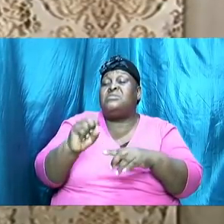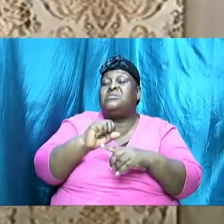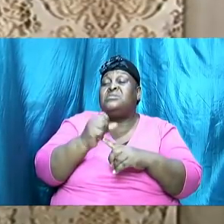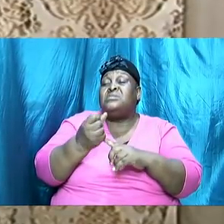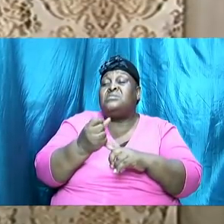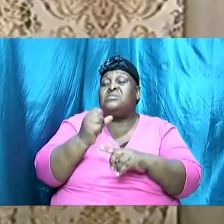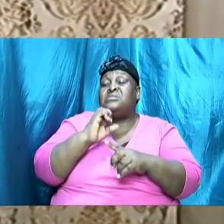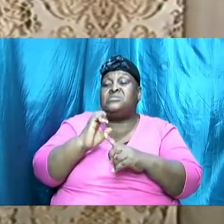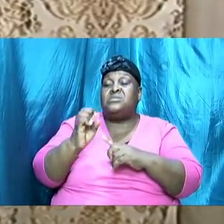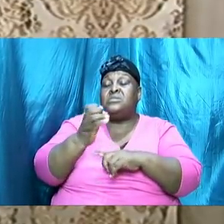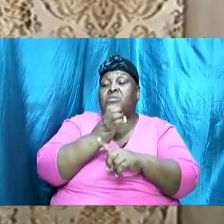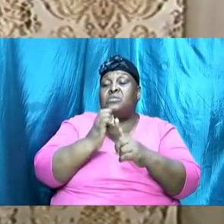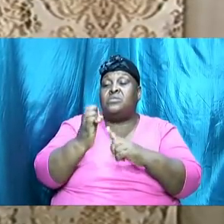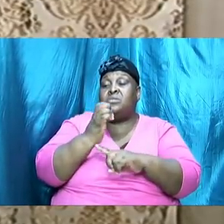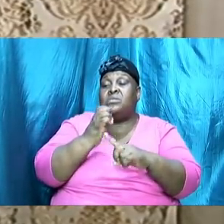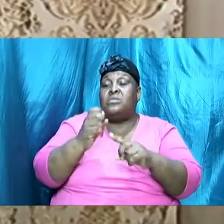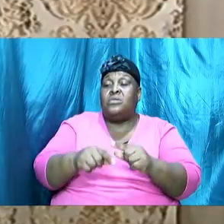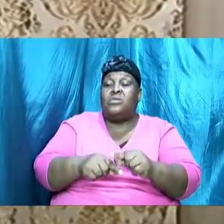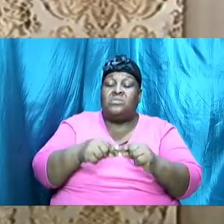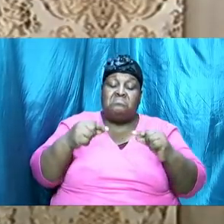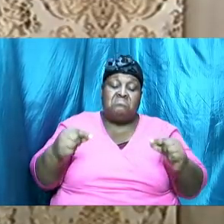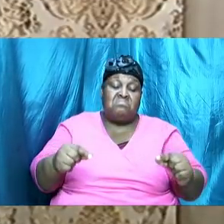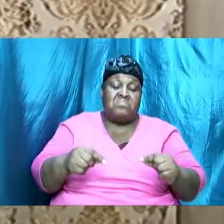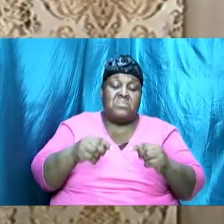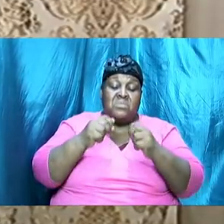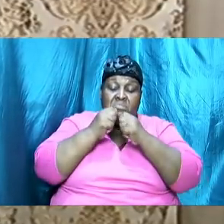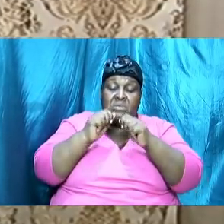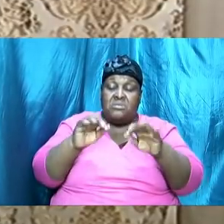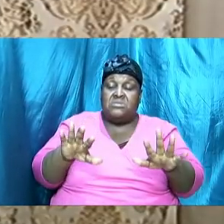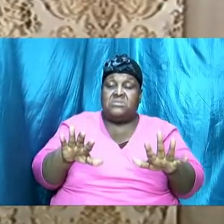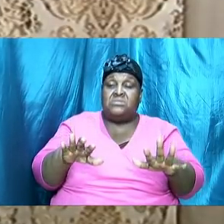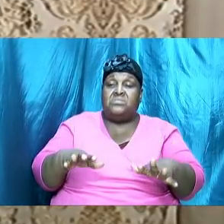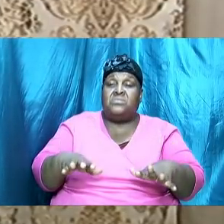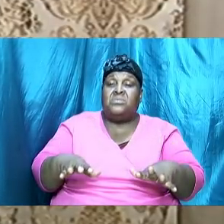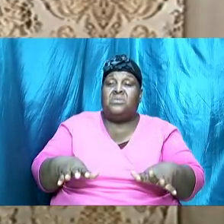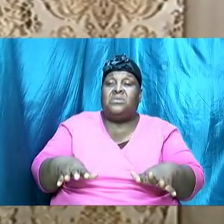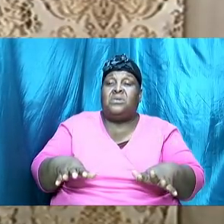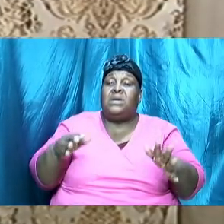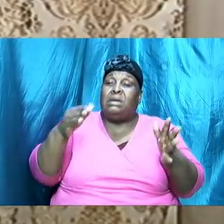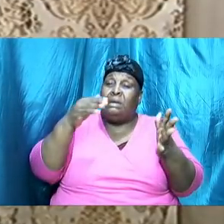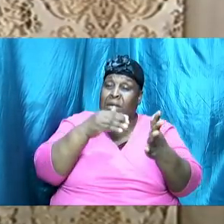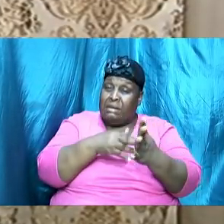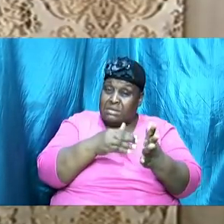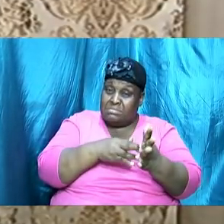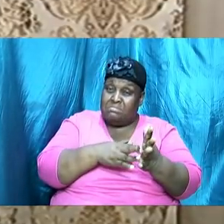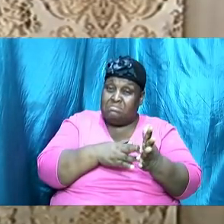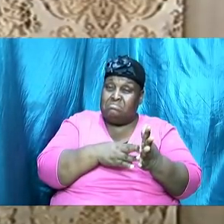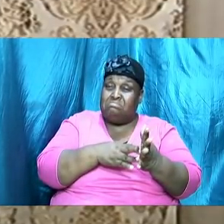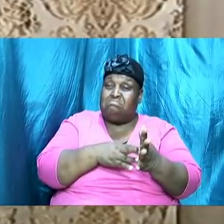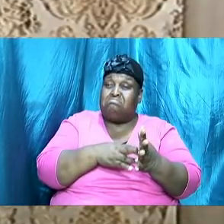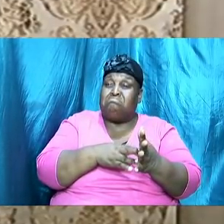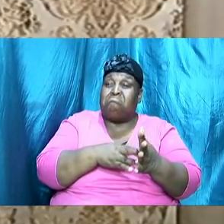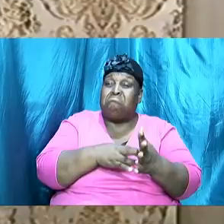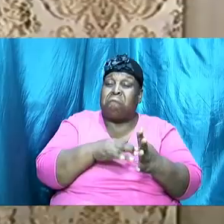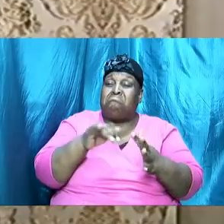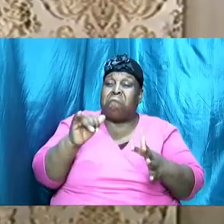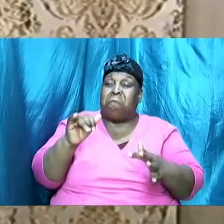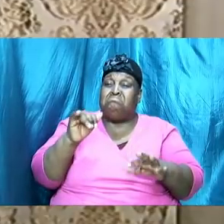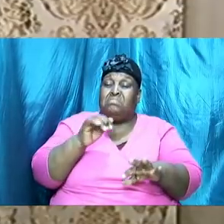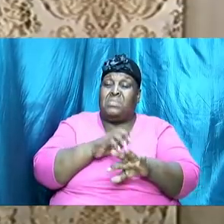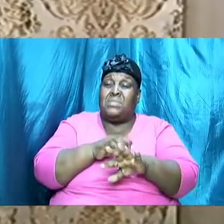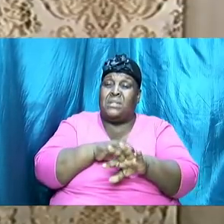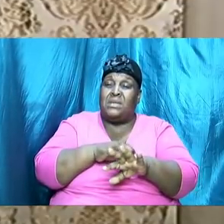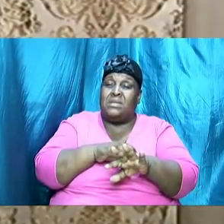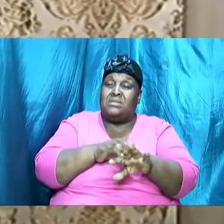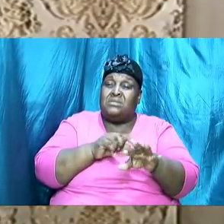it was a great blessing. We are back at that point. While we are disappointed, we just